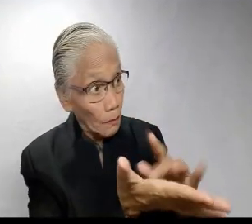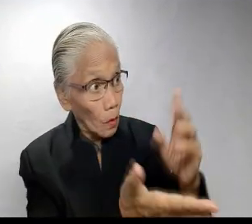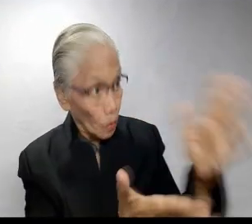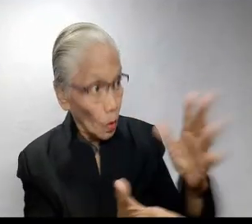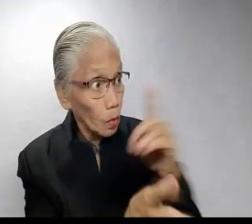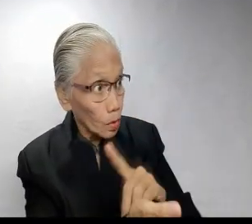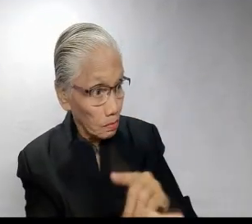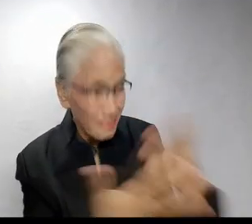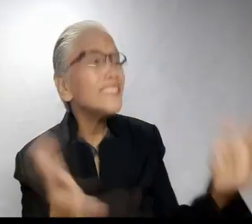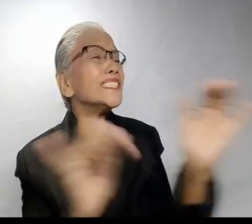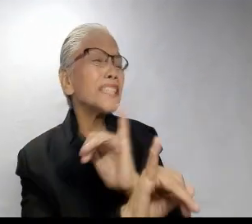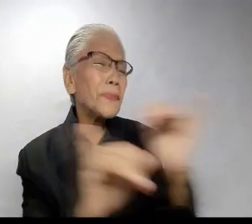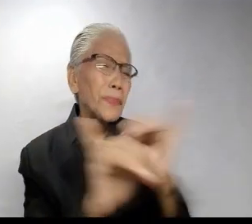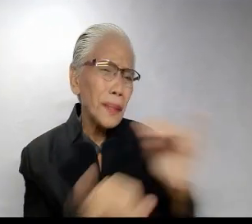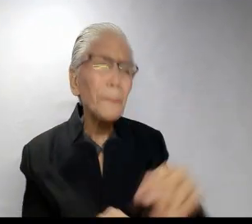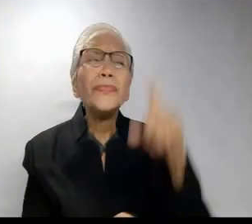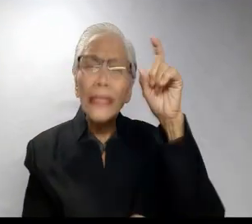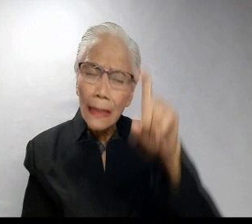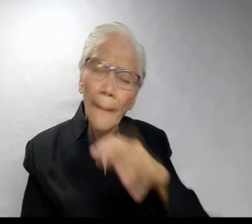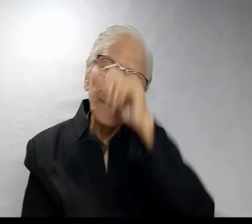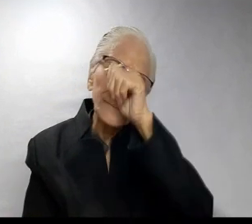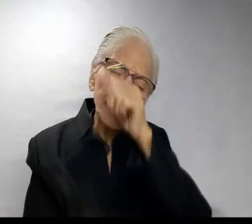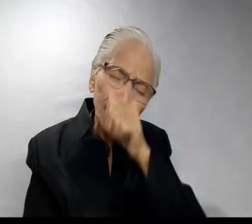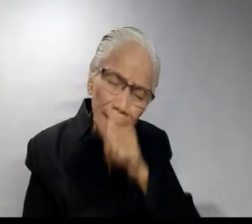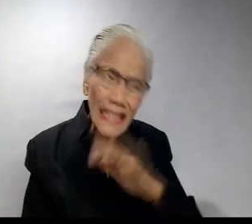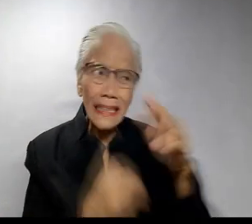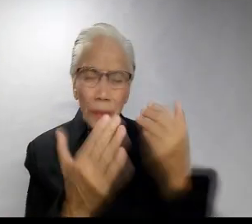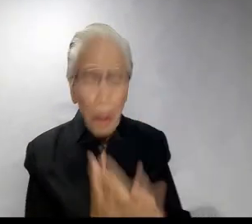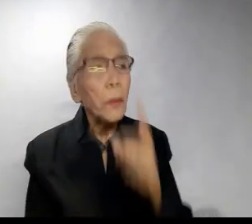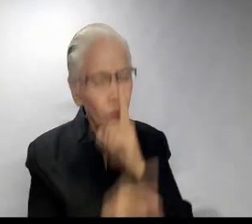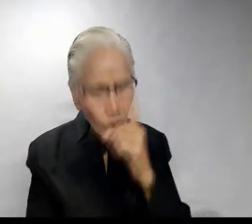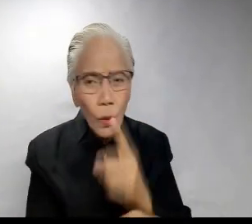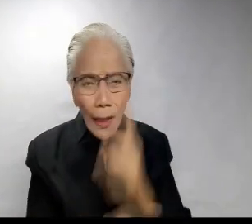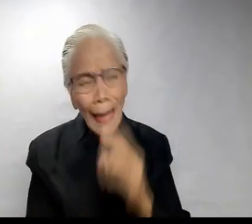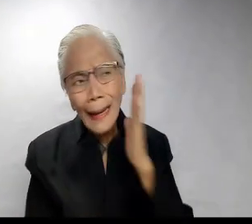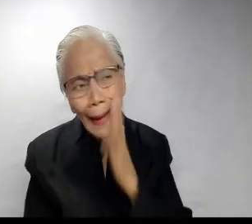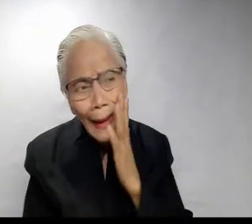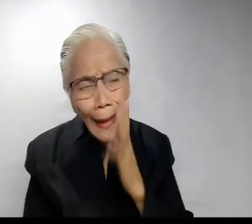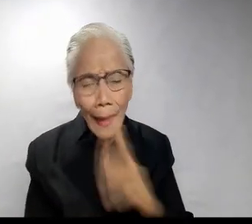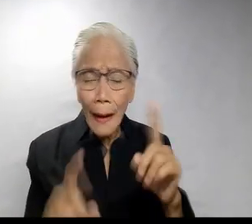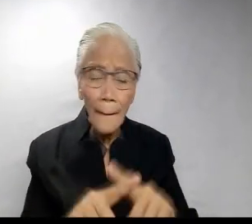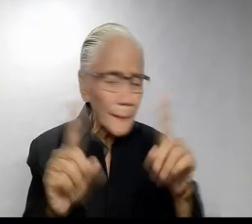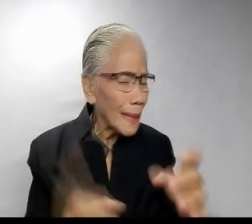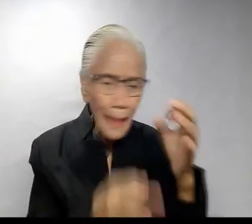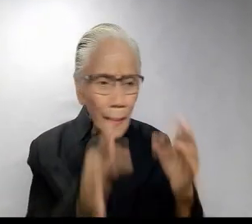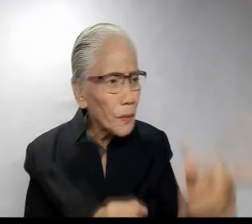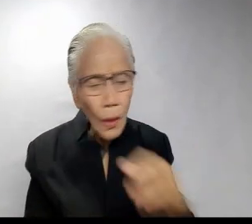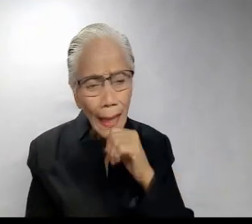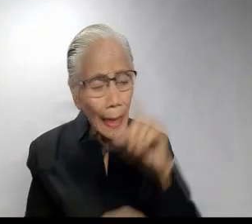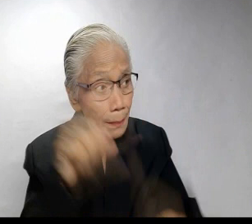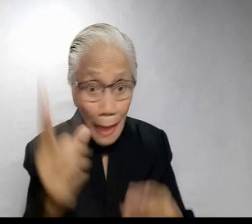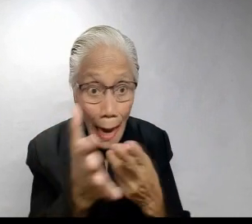to see your medical doctor, ganun din naman. Sometimes, you have to bear it all. Nakakahiya talaga.